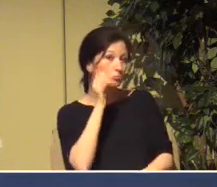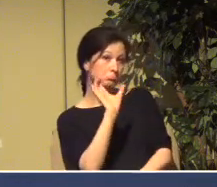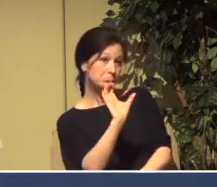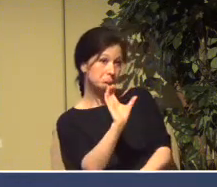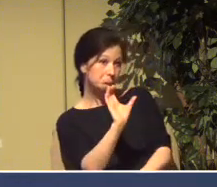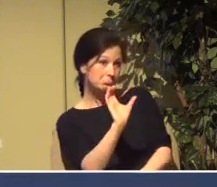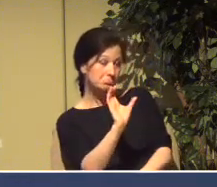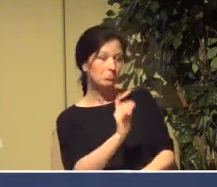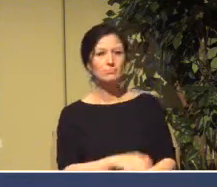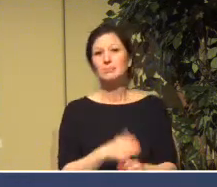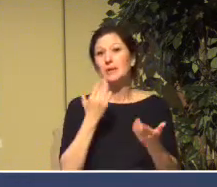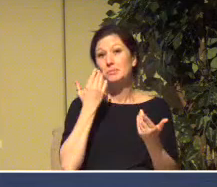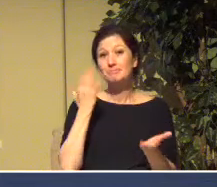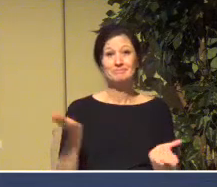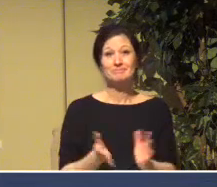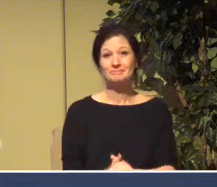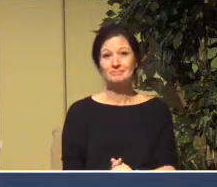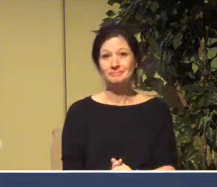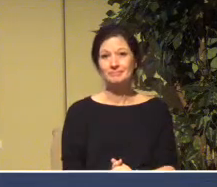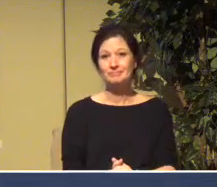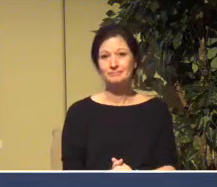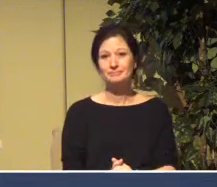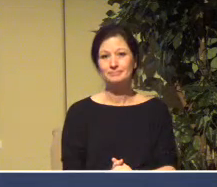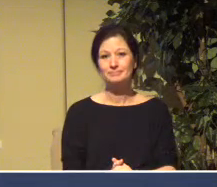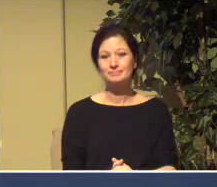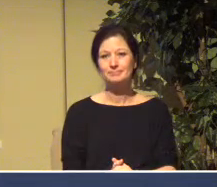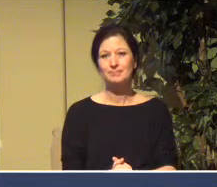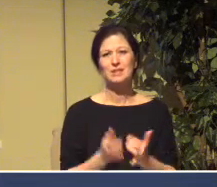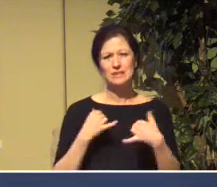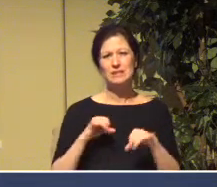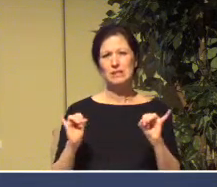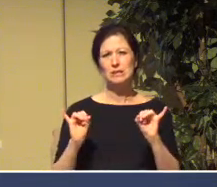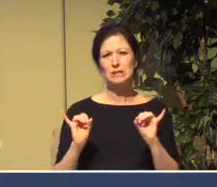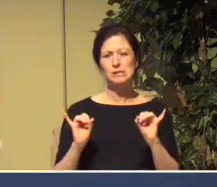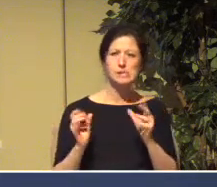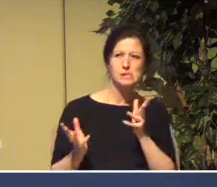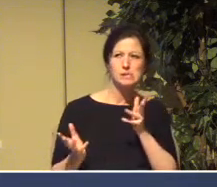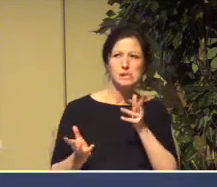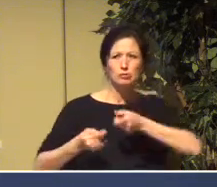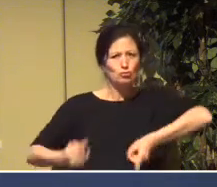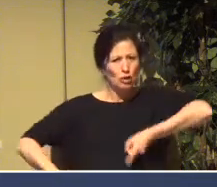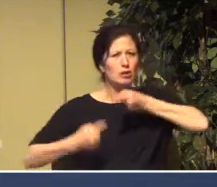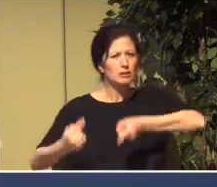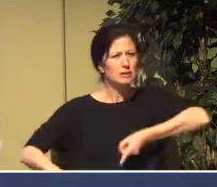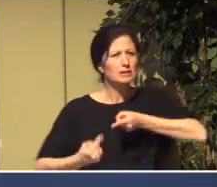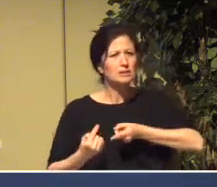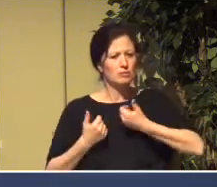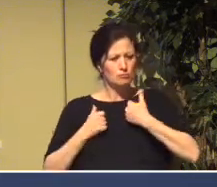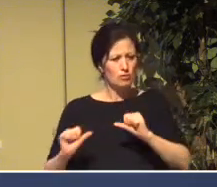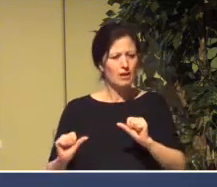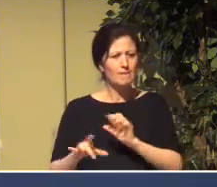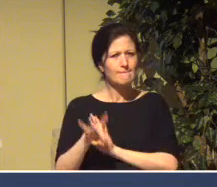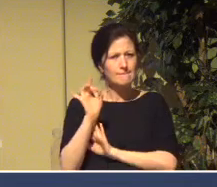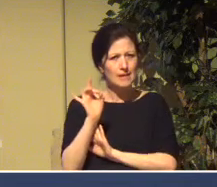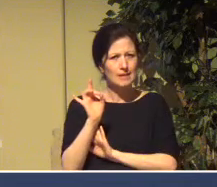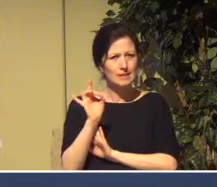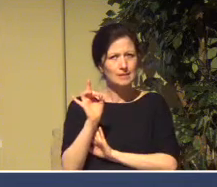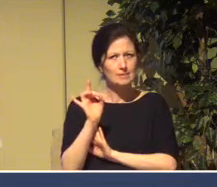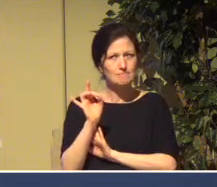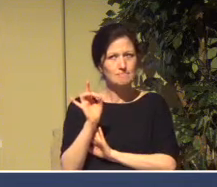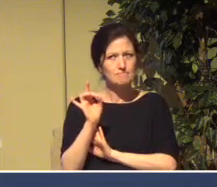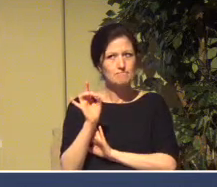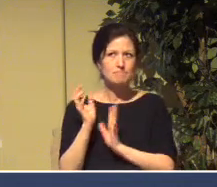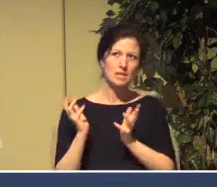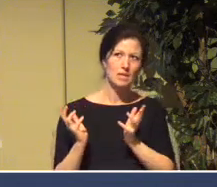We don't know. We're looking. Because we're in exile and it's not going to be a short exile.